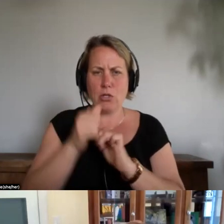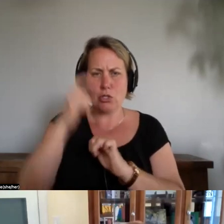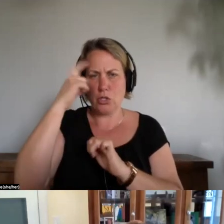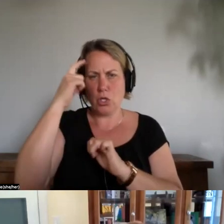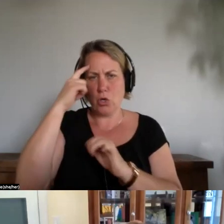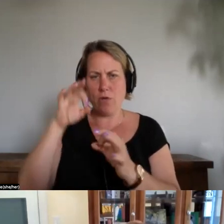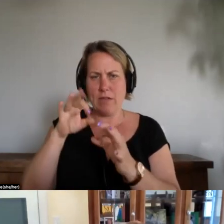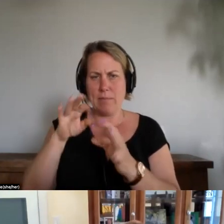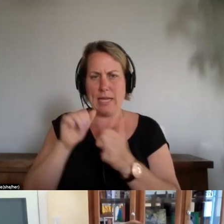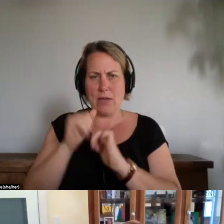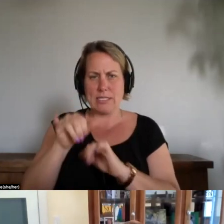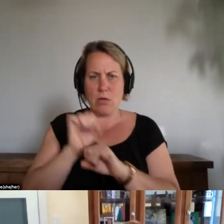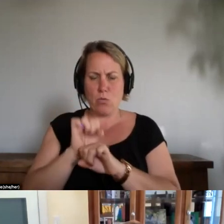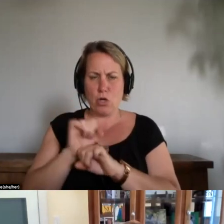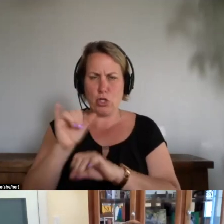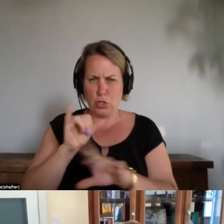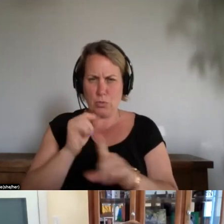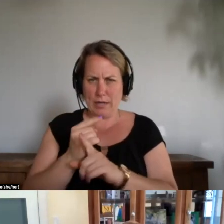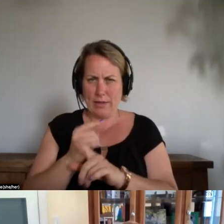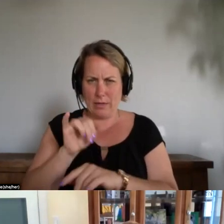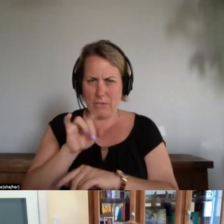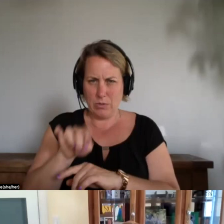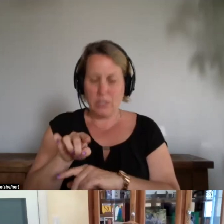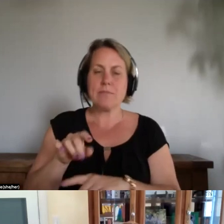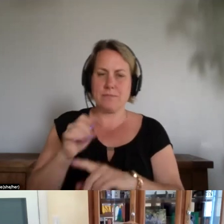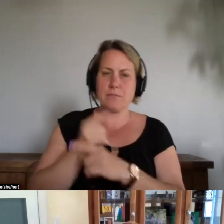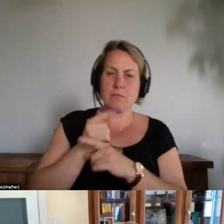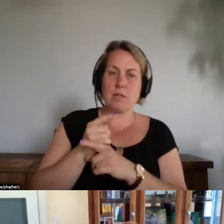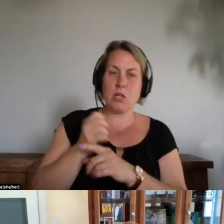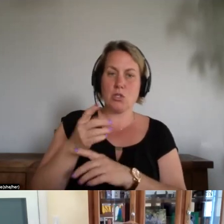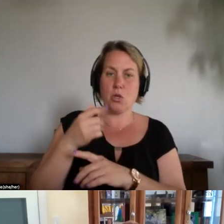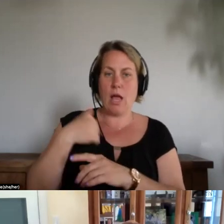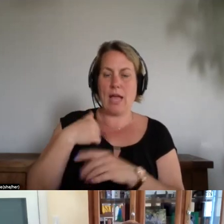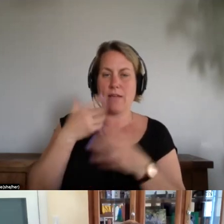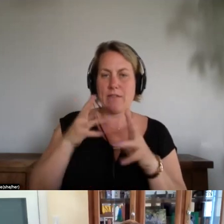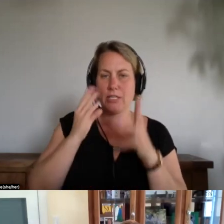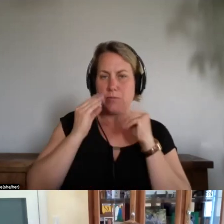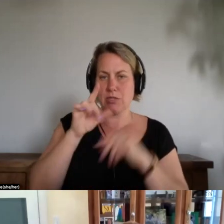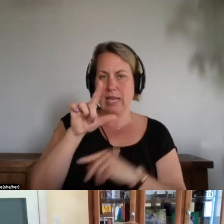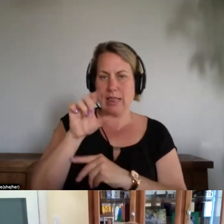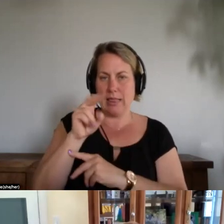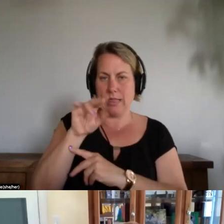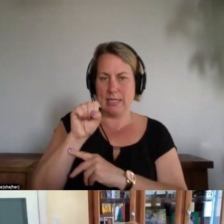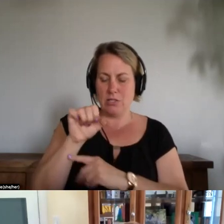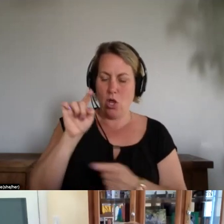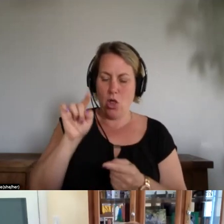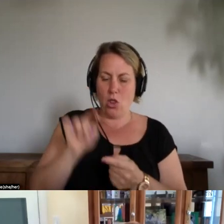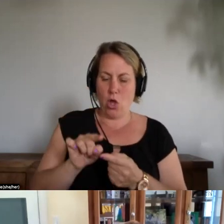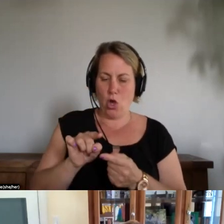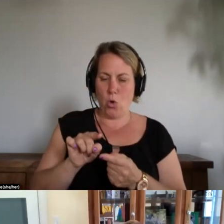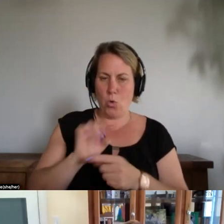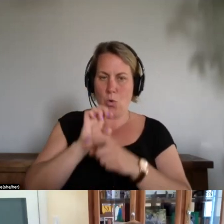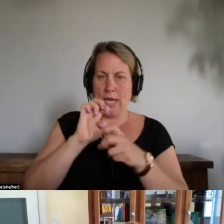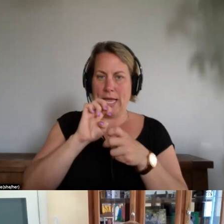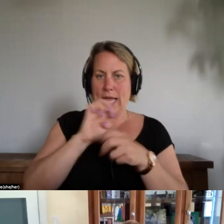okay um so what i went through was lens low energy um neurofeedback